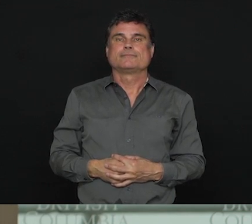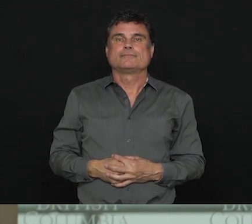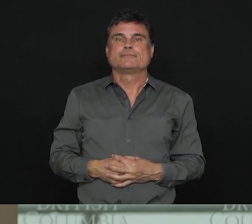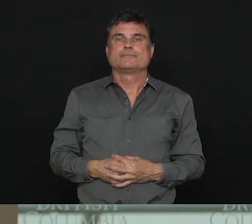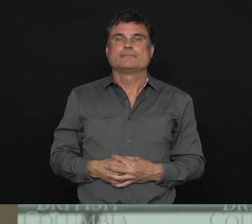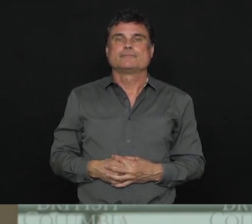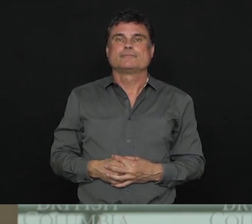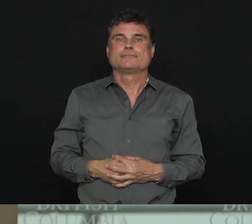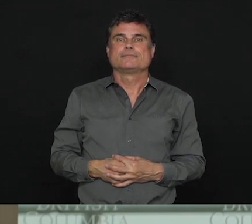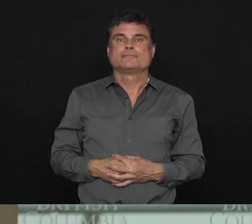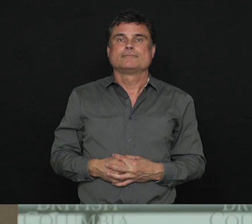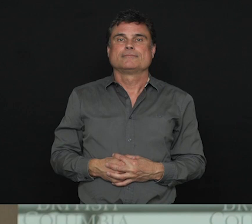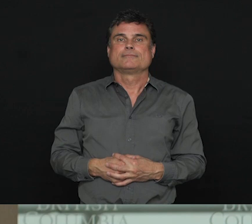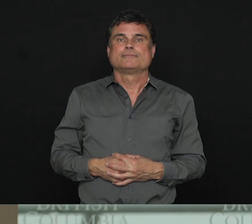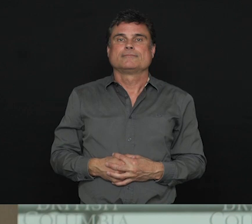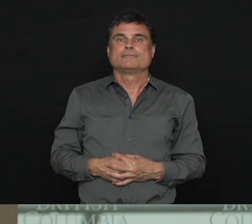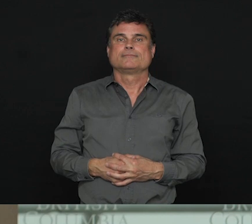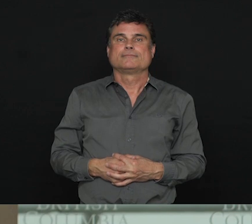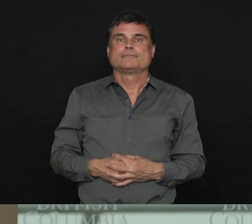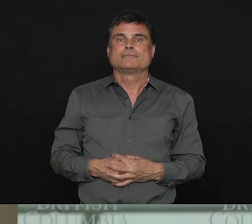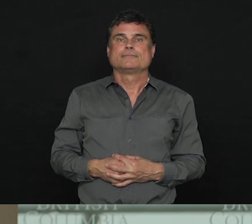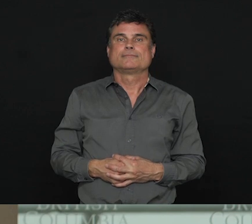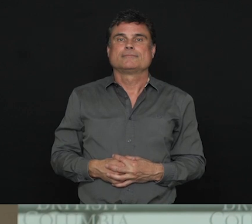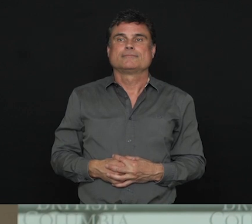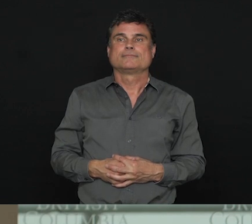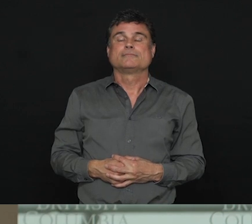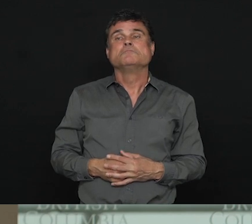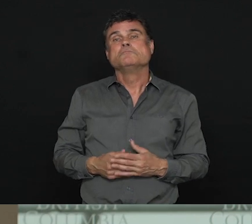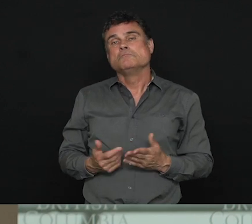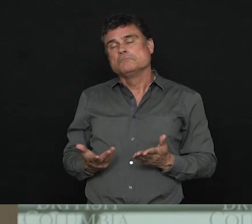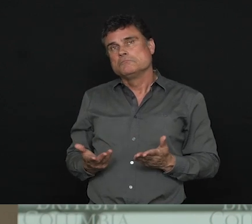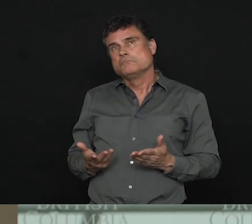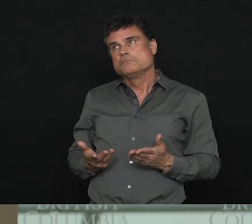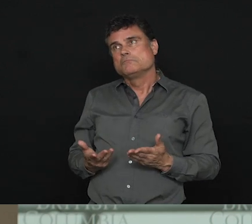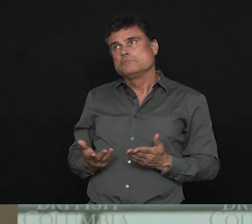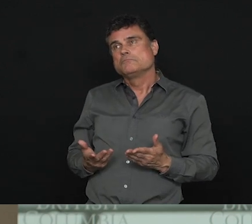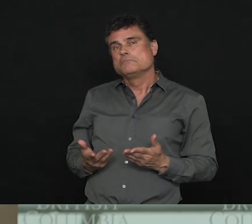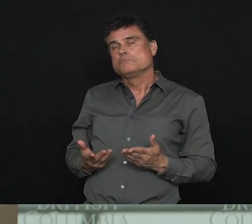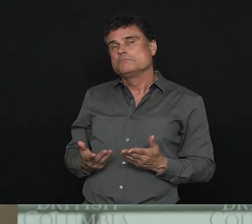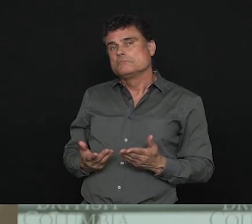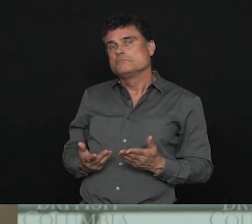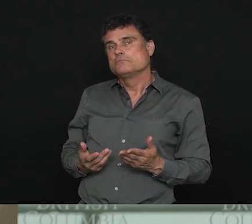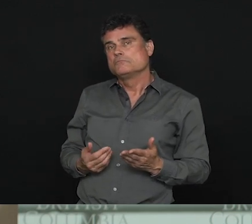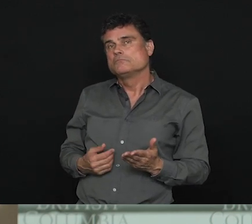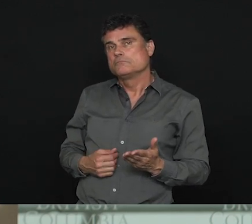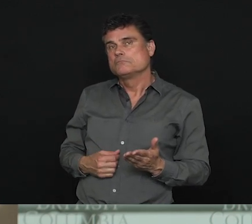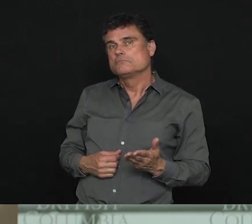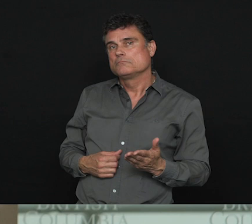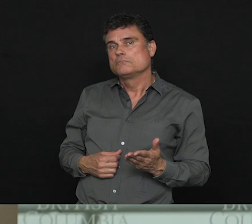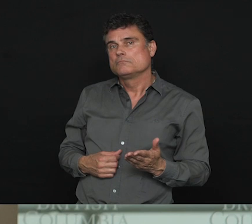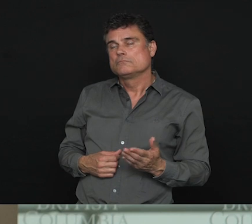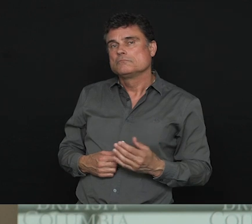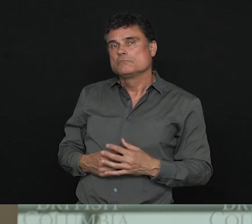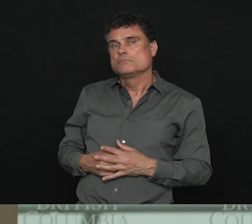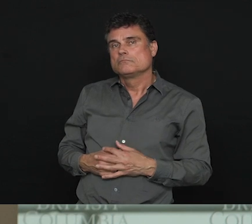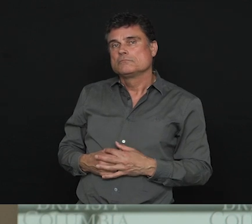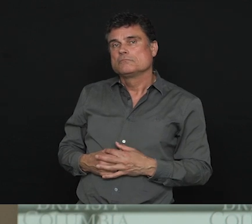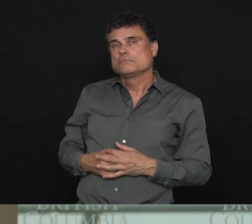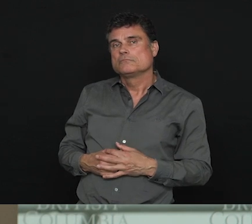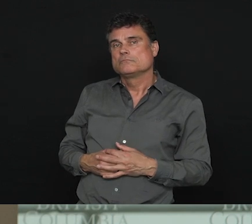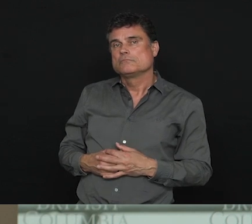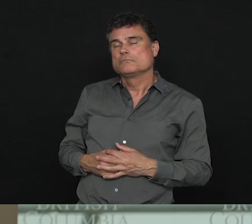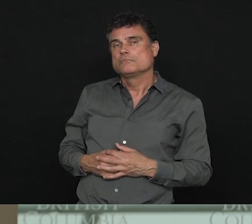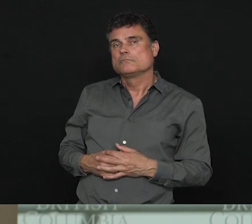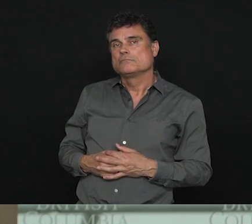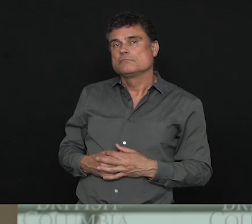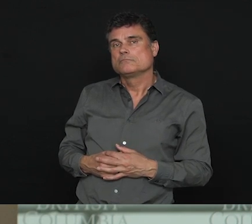phones unmuted. You will not be heard or be audible unless we call your name. And once again, please do press star 1 to queue up